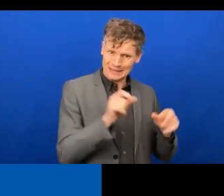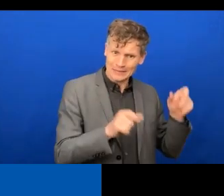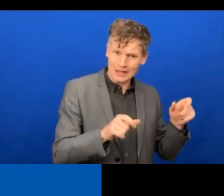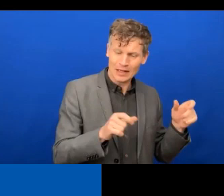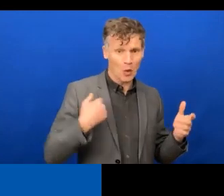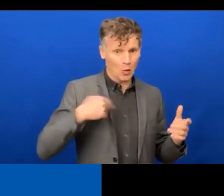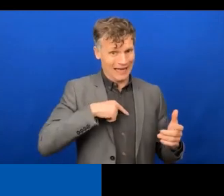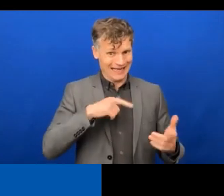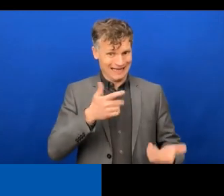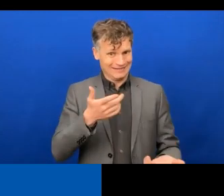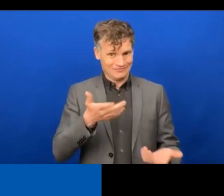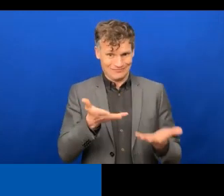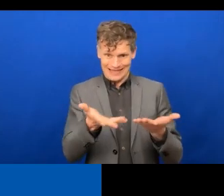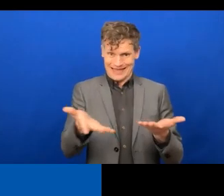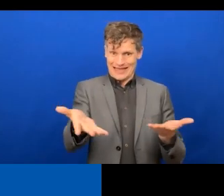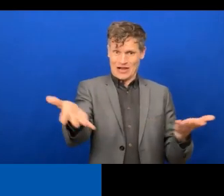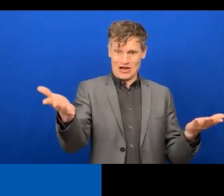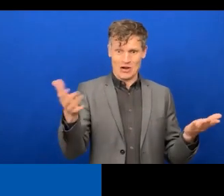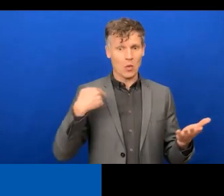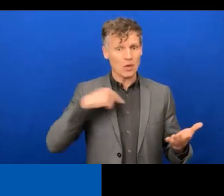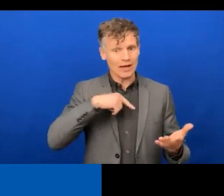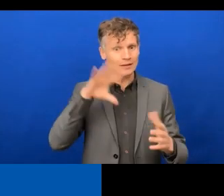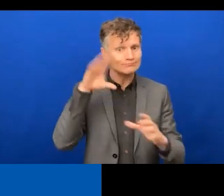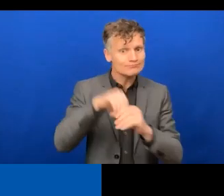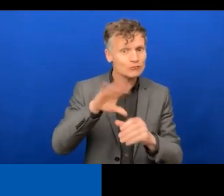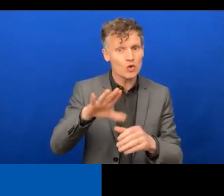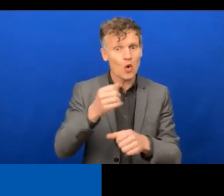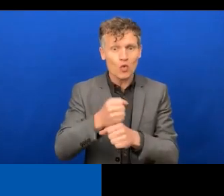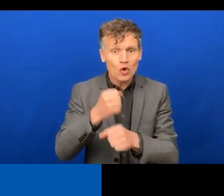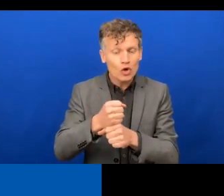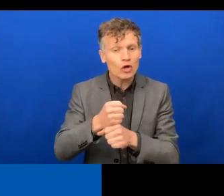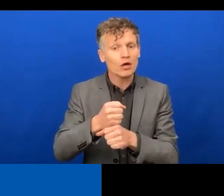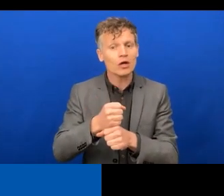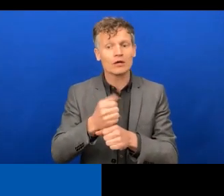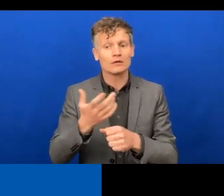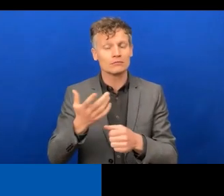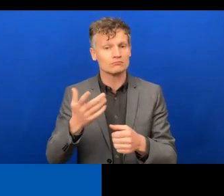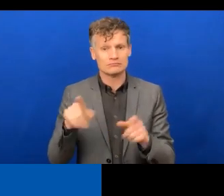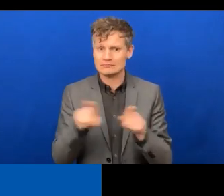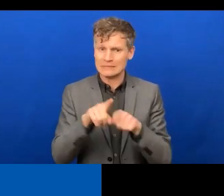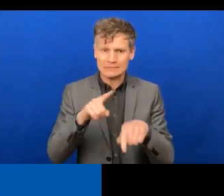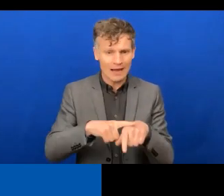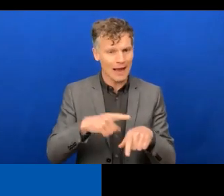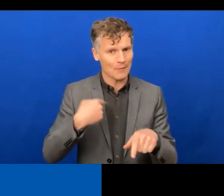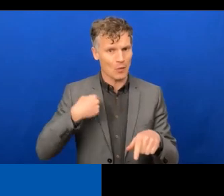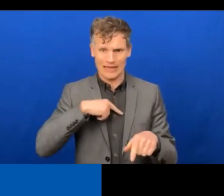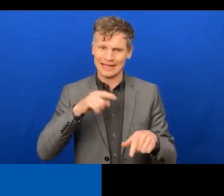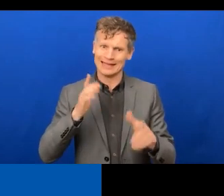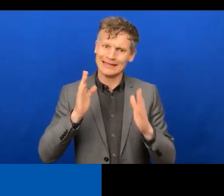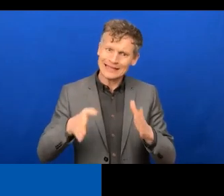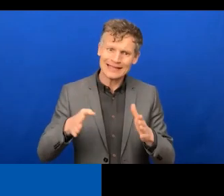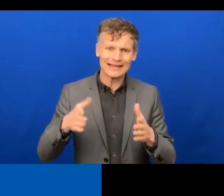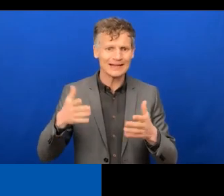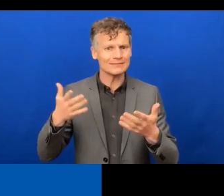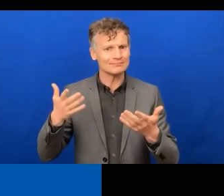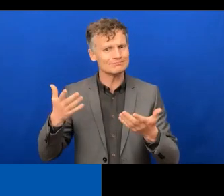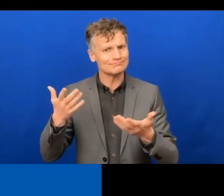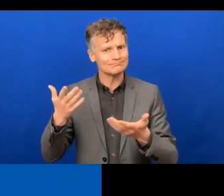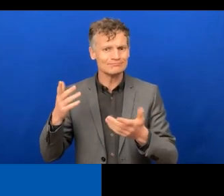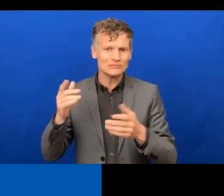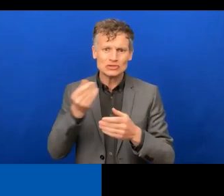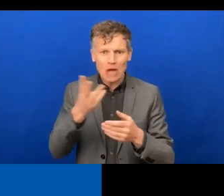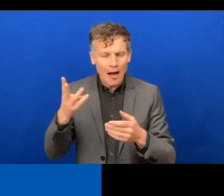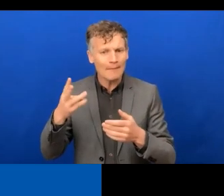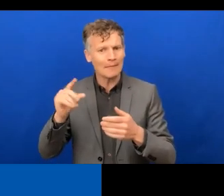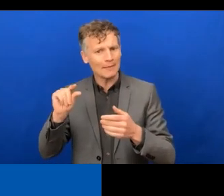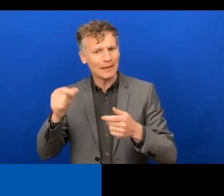But at the same time, we still need certain things to make us effective. And so from a lived